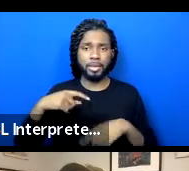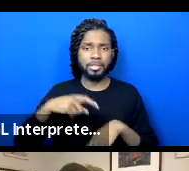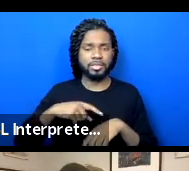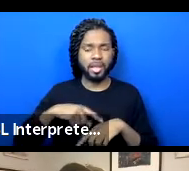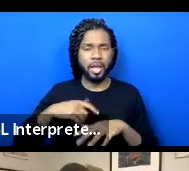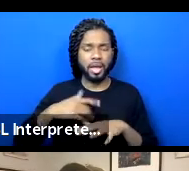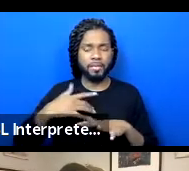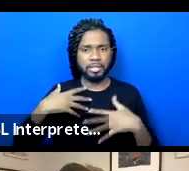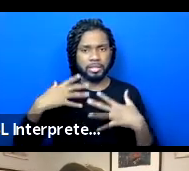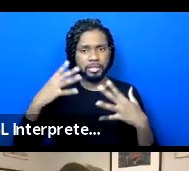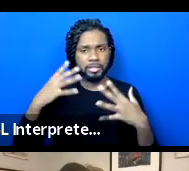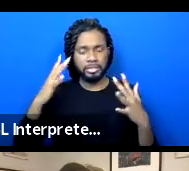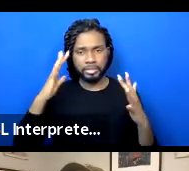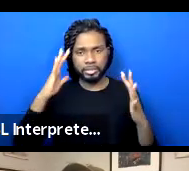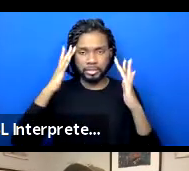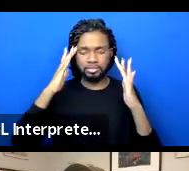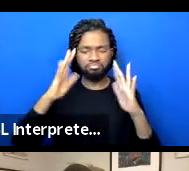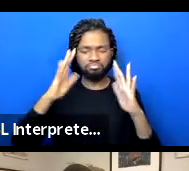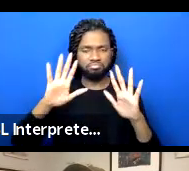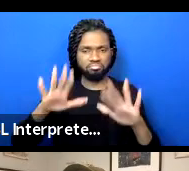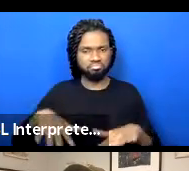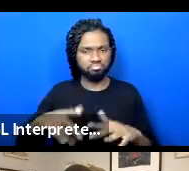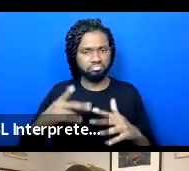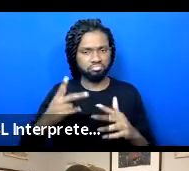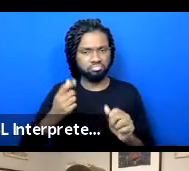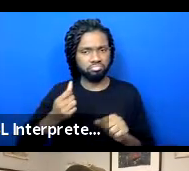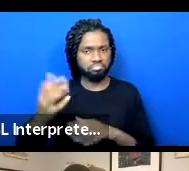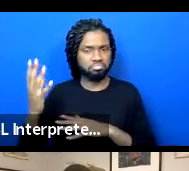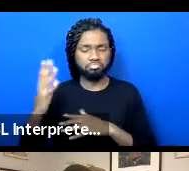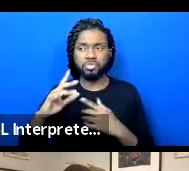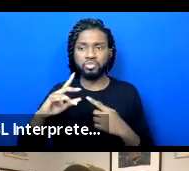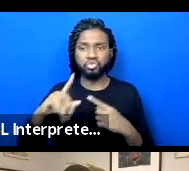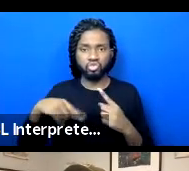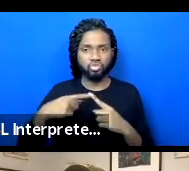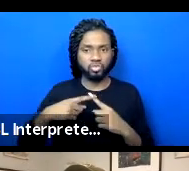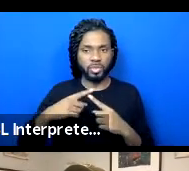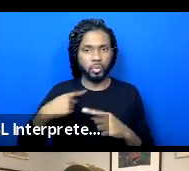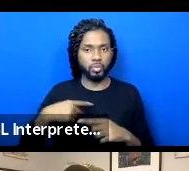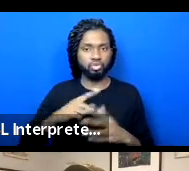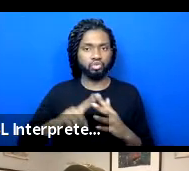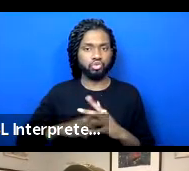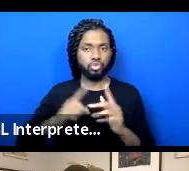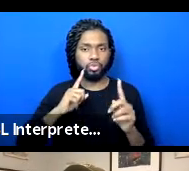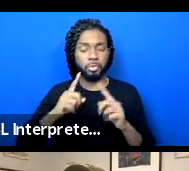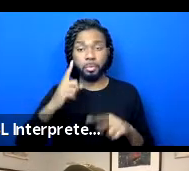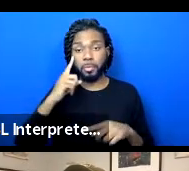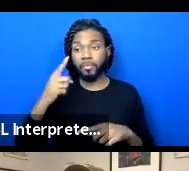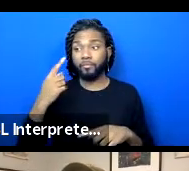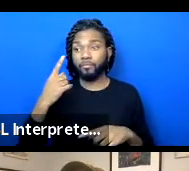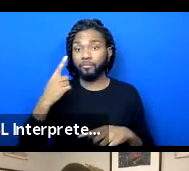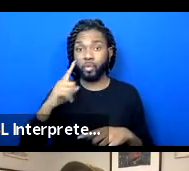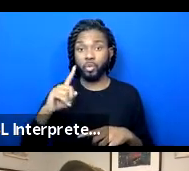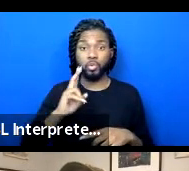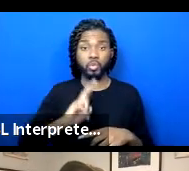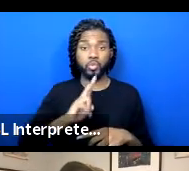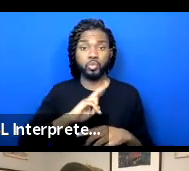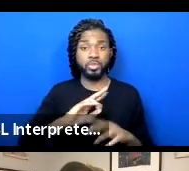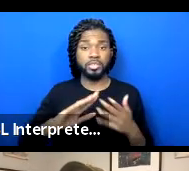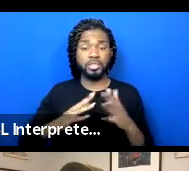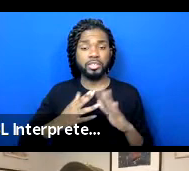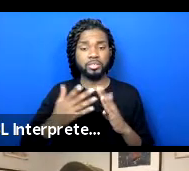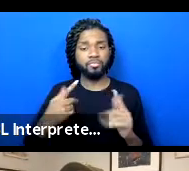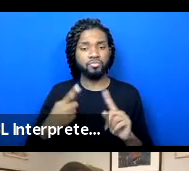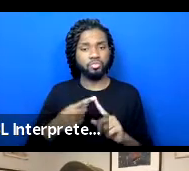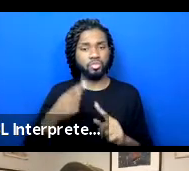And it's like, oh, you know, just when we start a conversation. So I guess for us in the Twin Cities, we would maybe just